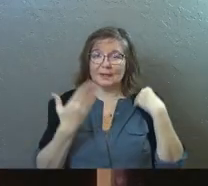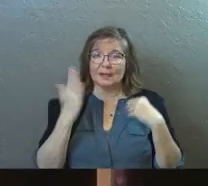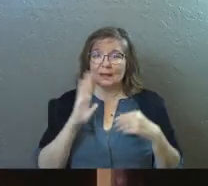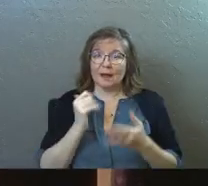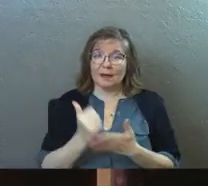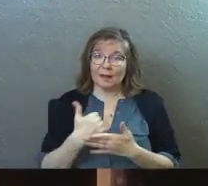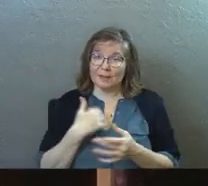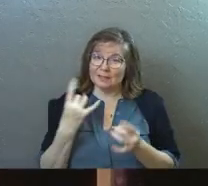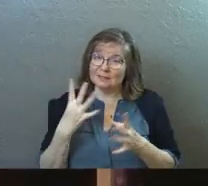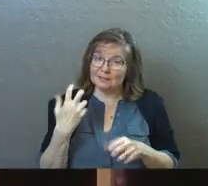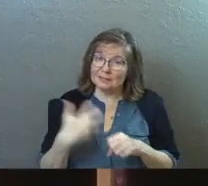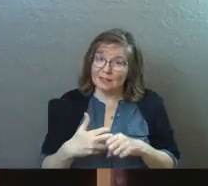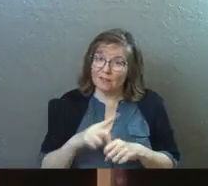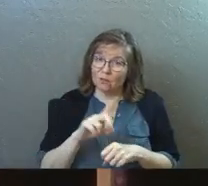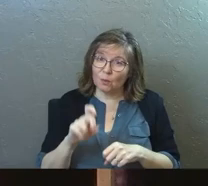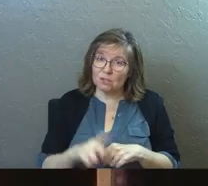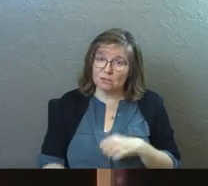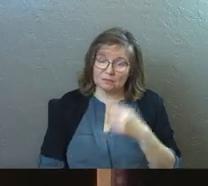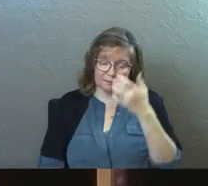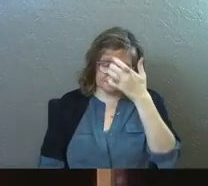It's a tough question.